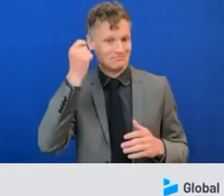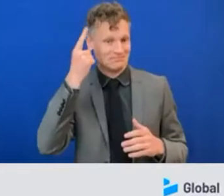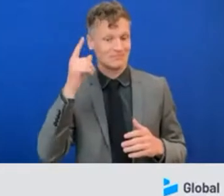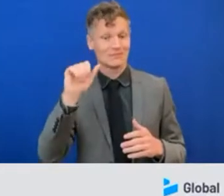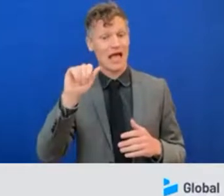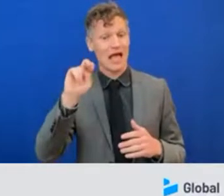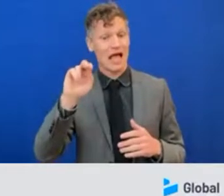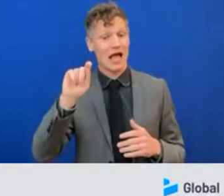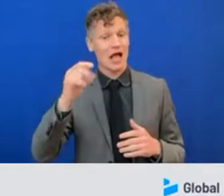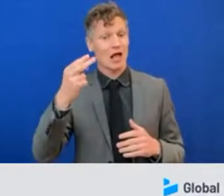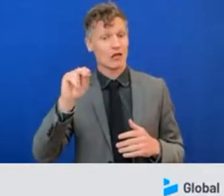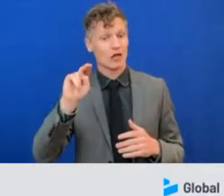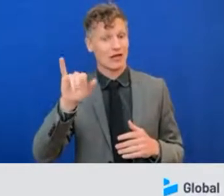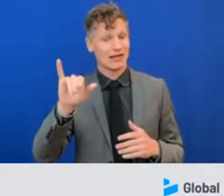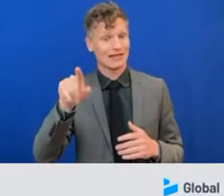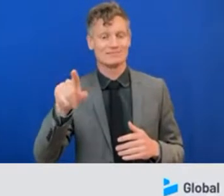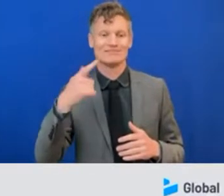Universal design, all one word.